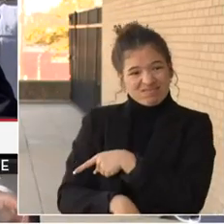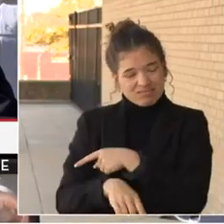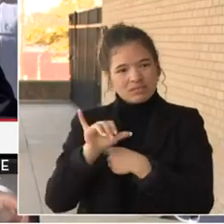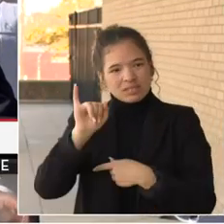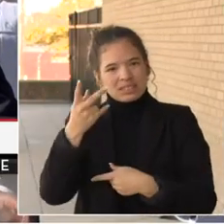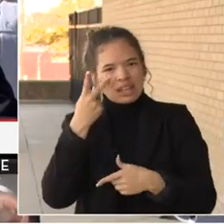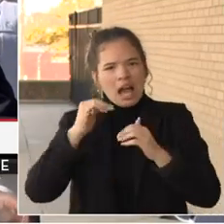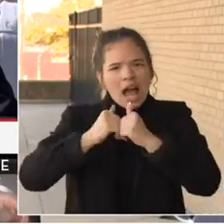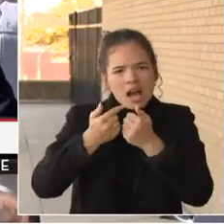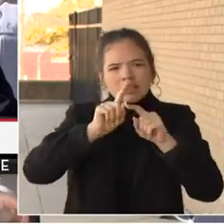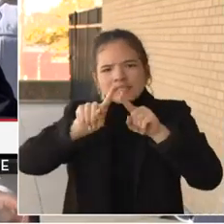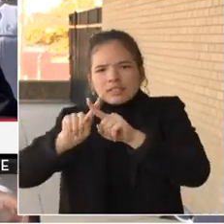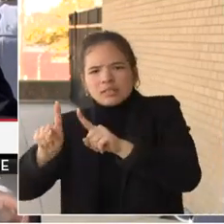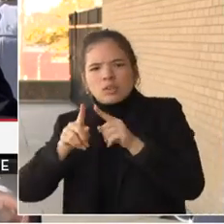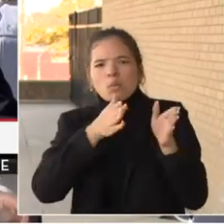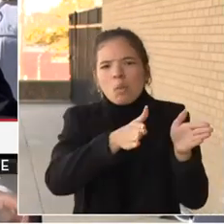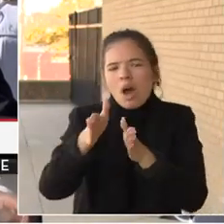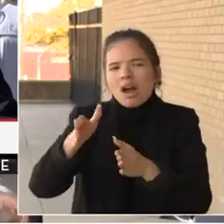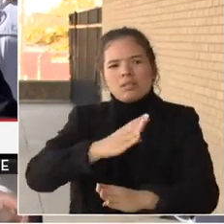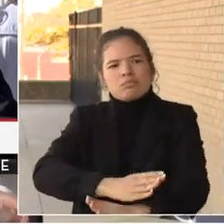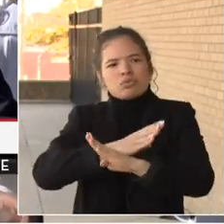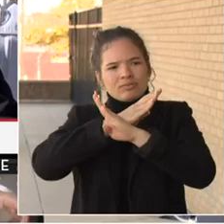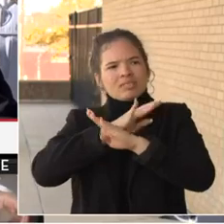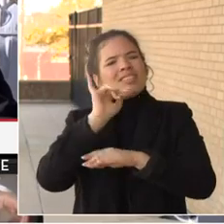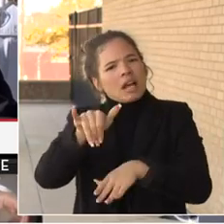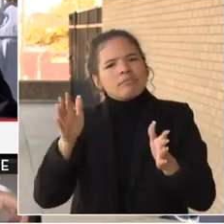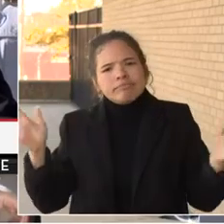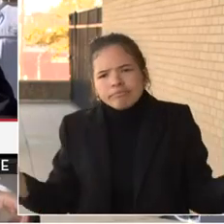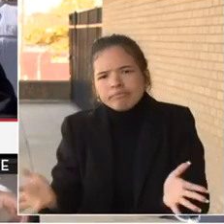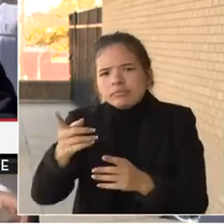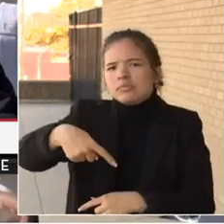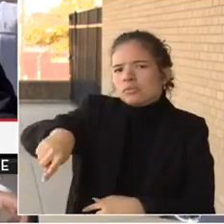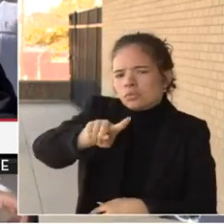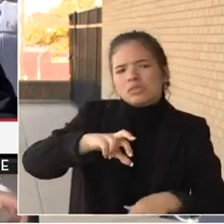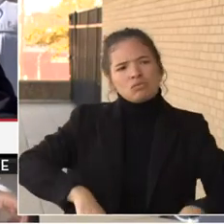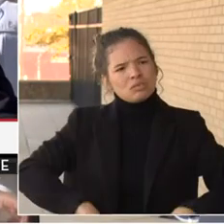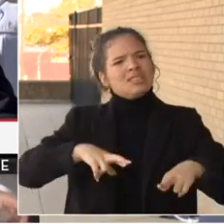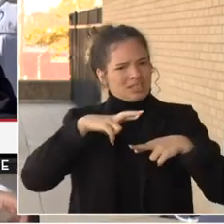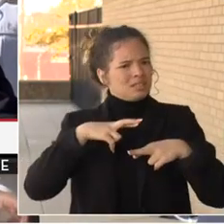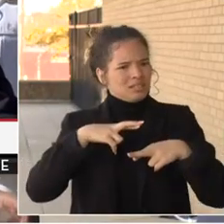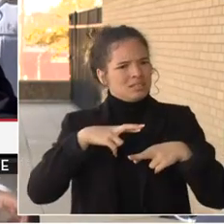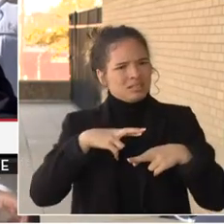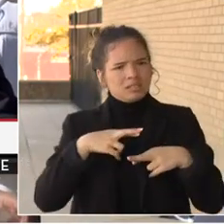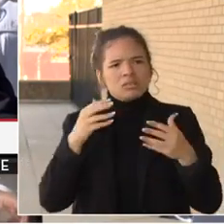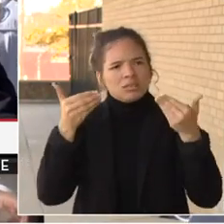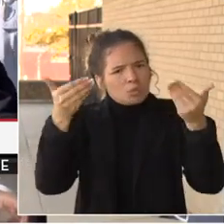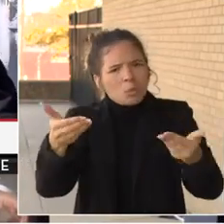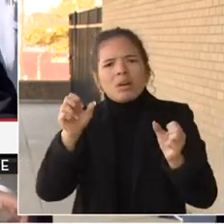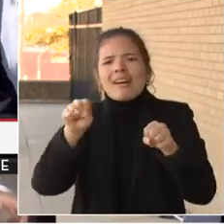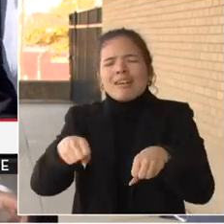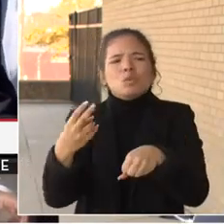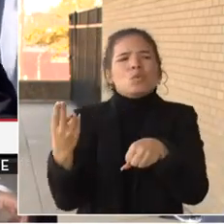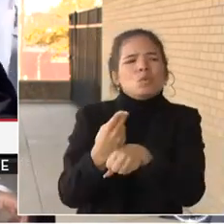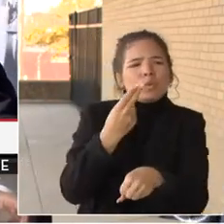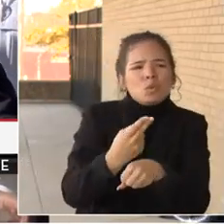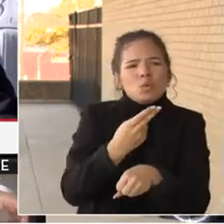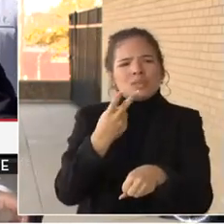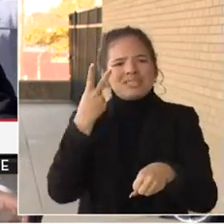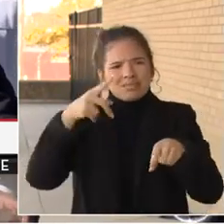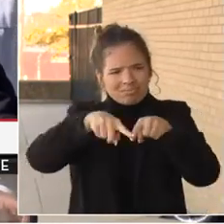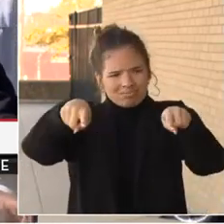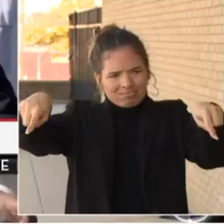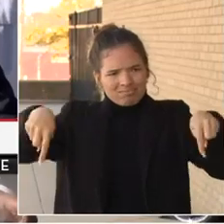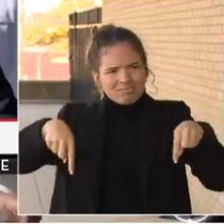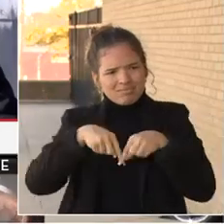keep themselves safe. I would encourage residents to take advantage of the safe exchange zones. I would encourage residents